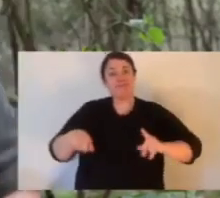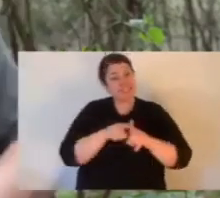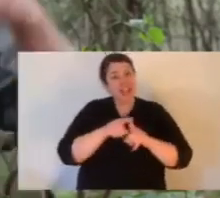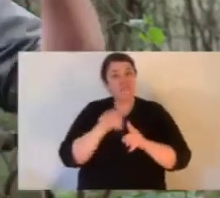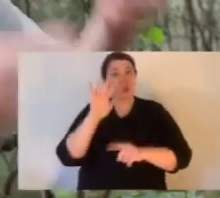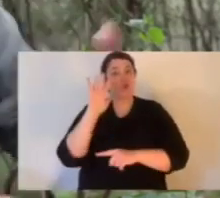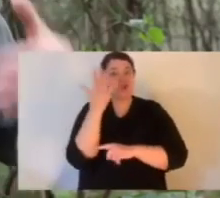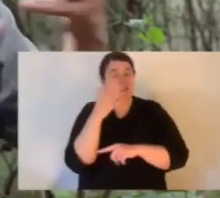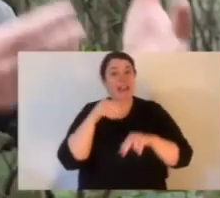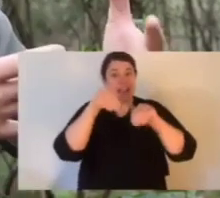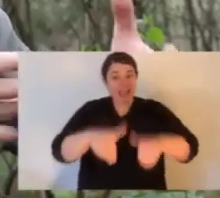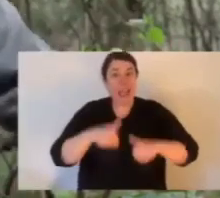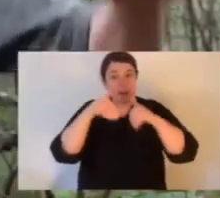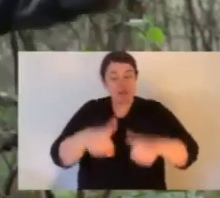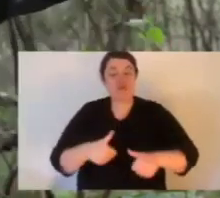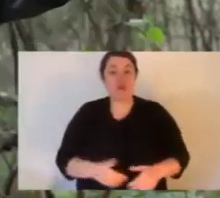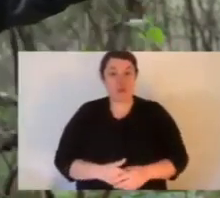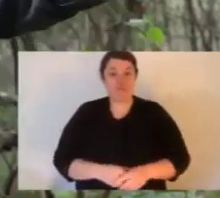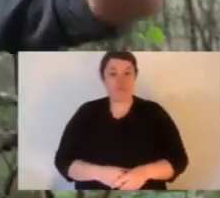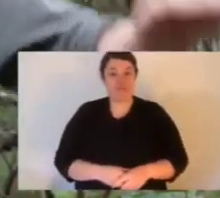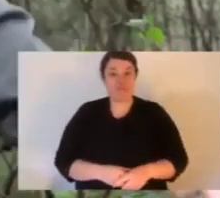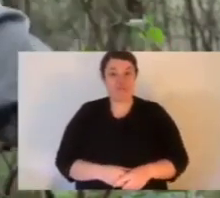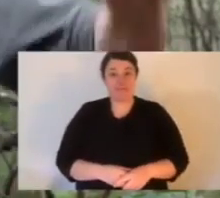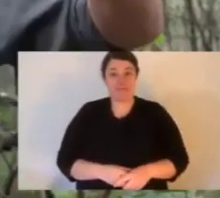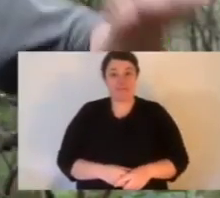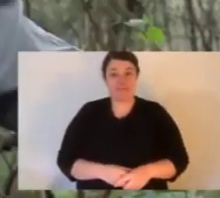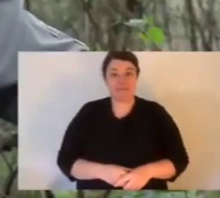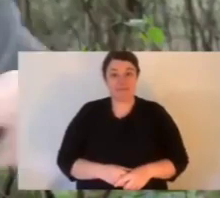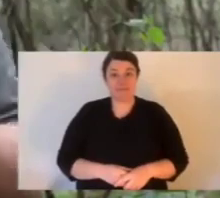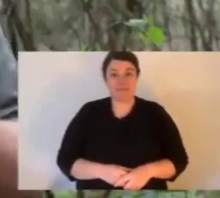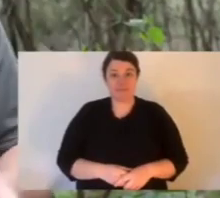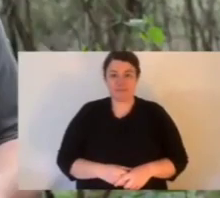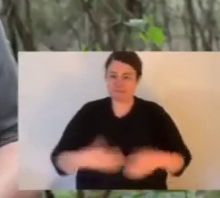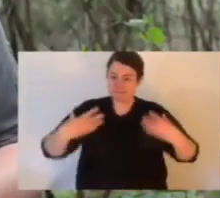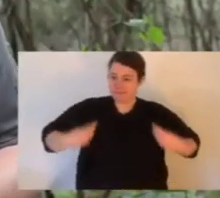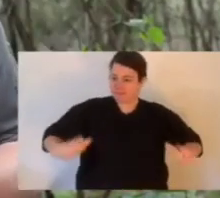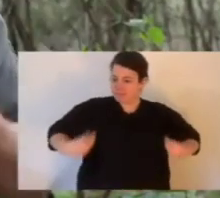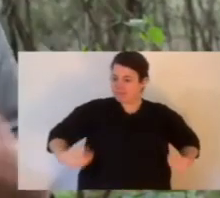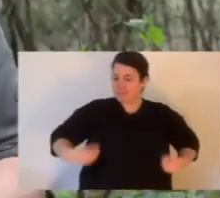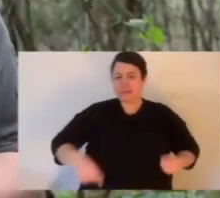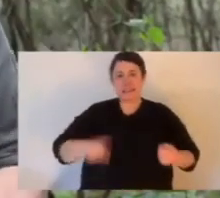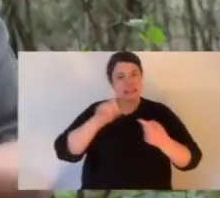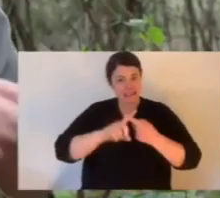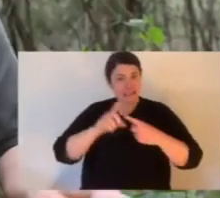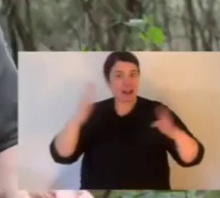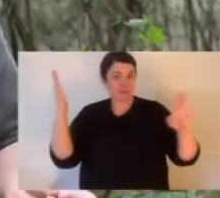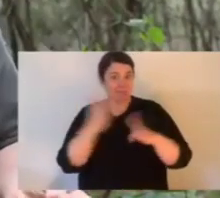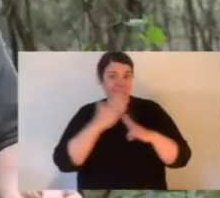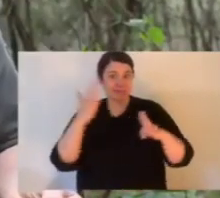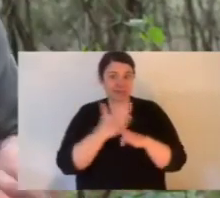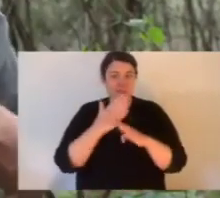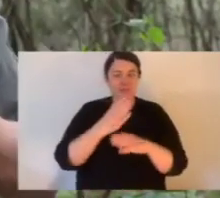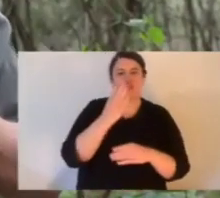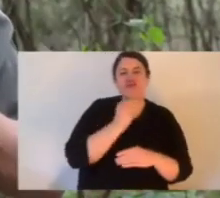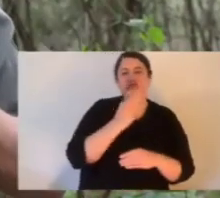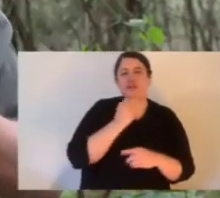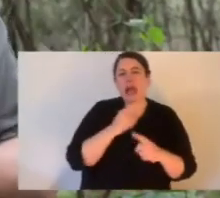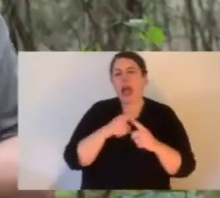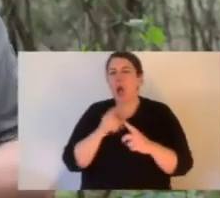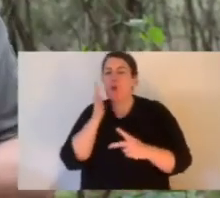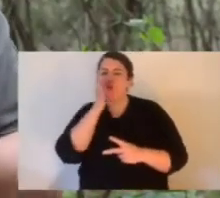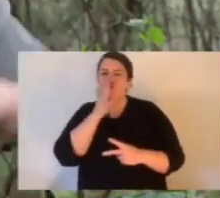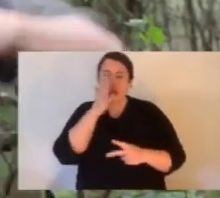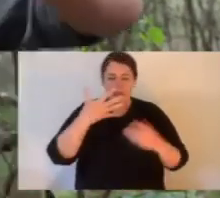incredible distances from rock to rock the tail balances the body. That's why it's so long. Same goes for tree kangaroos. Now